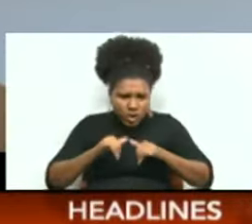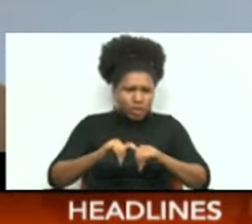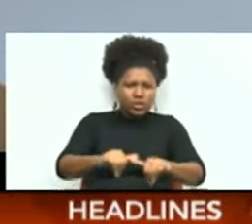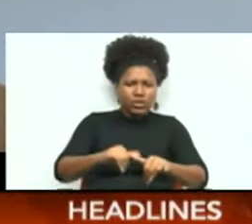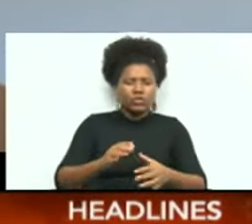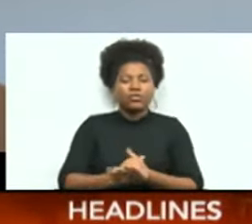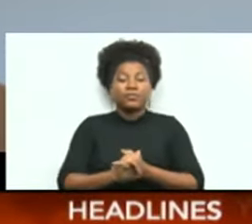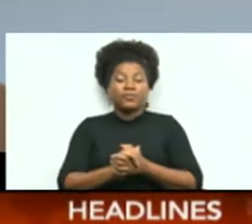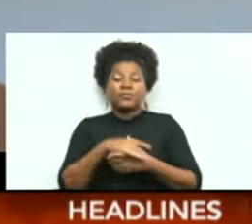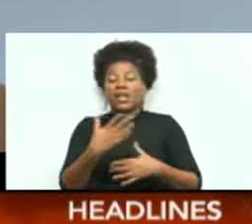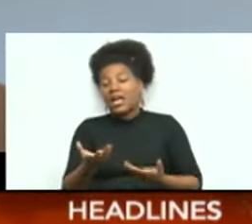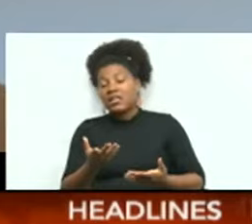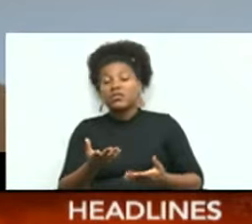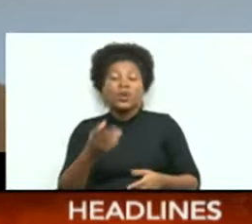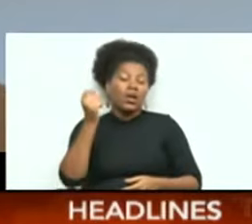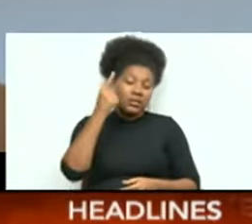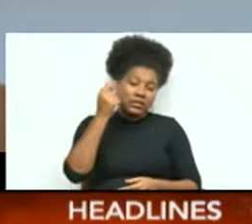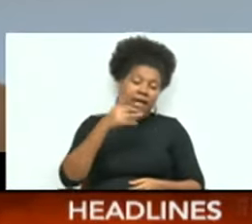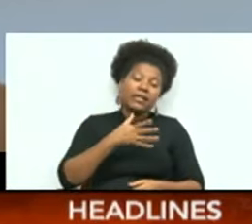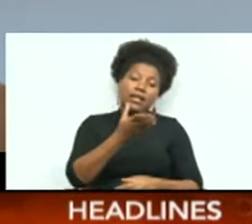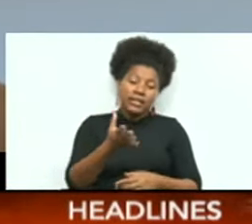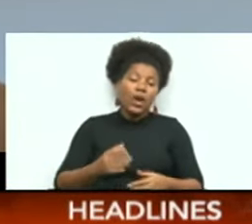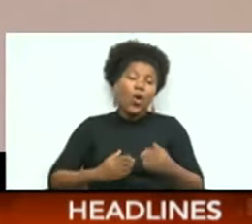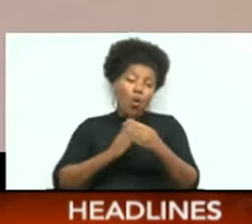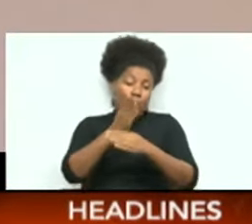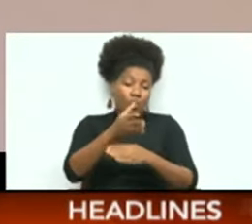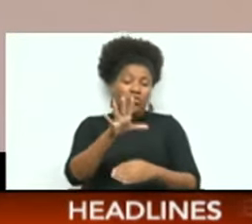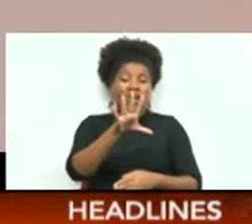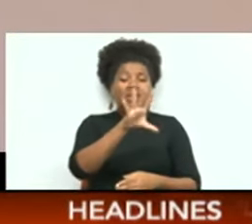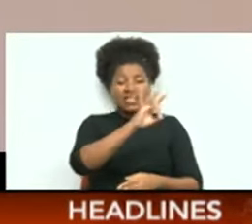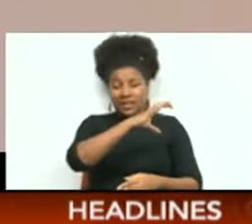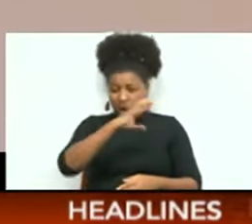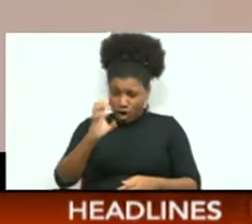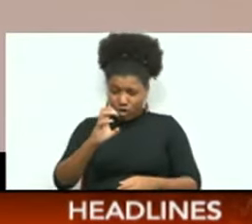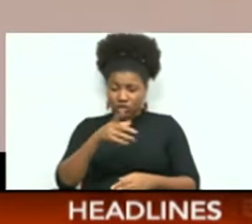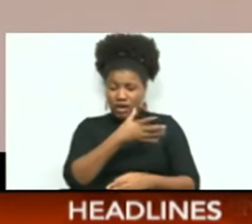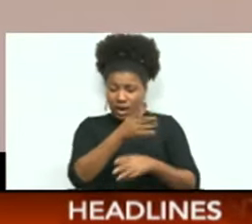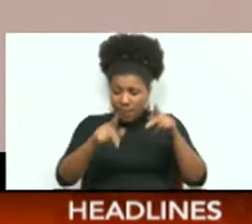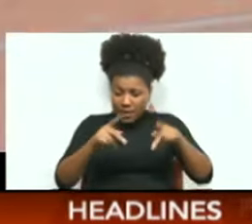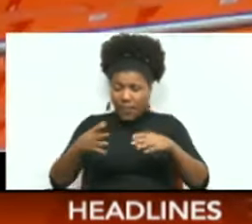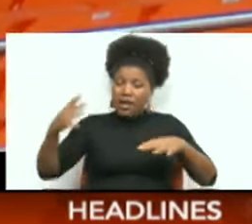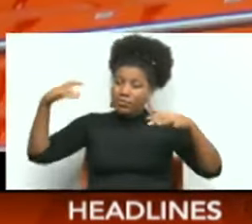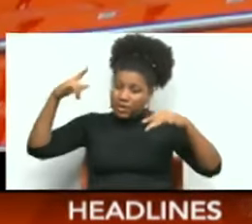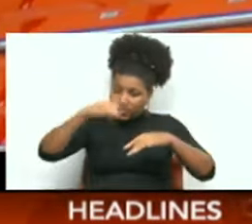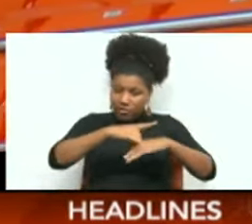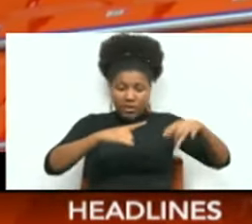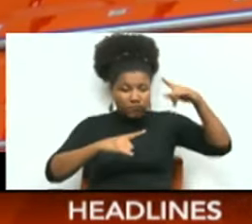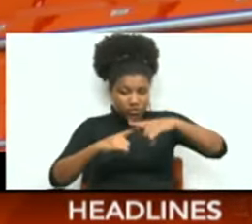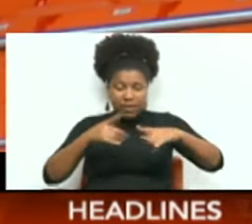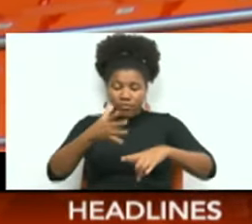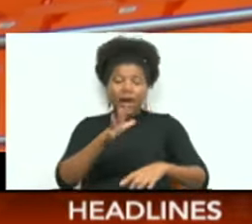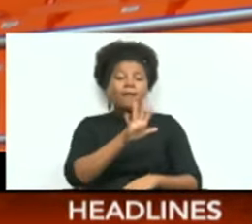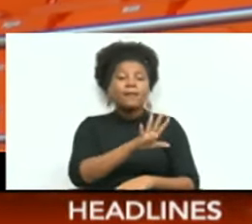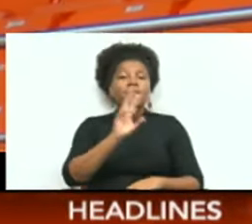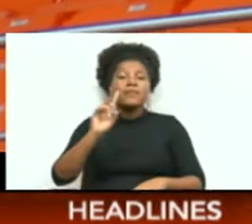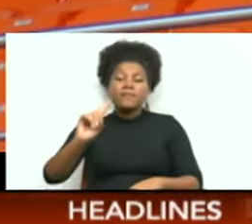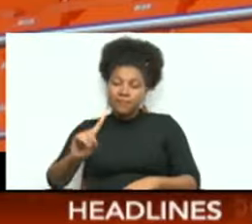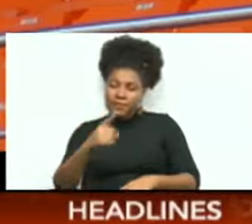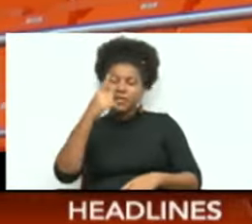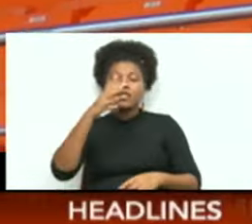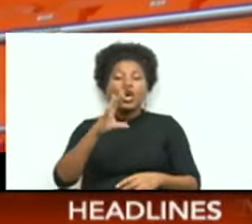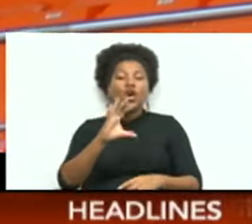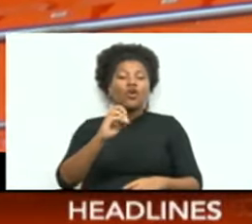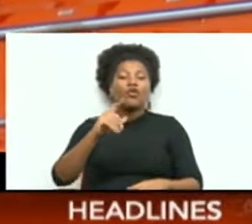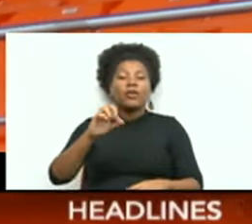As we understand it, the over 700 athletes and officials expected to arrive on the island for the 51st edition also